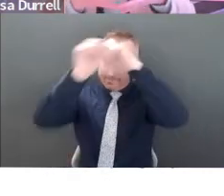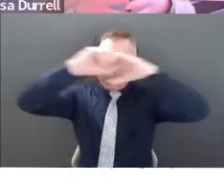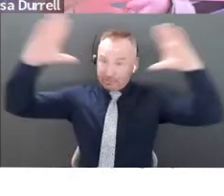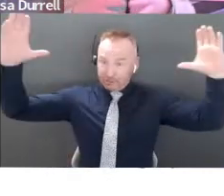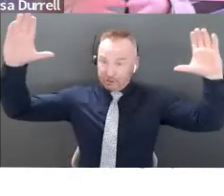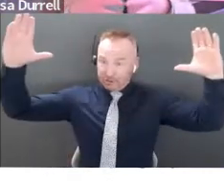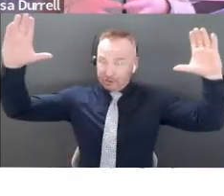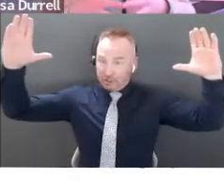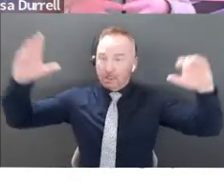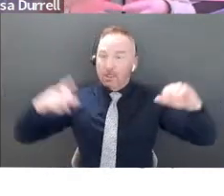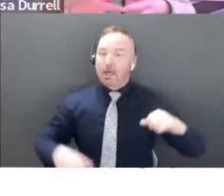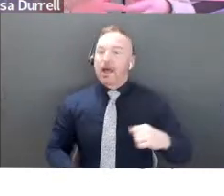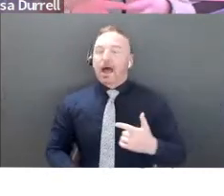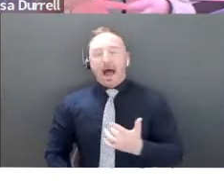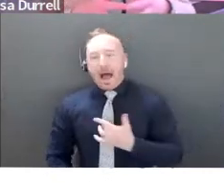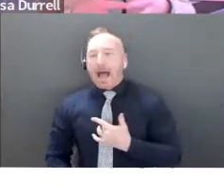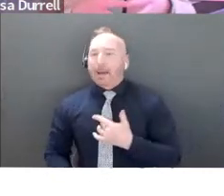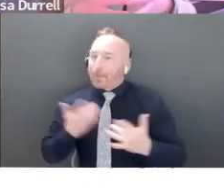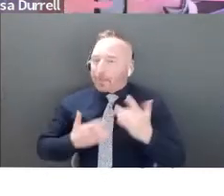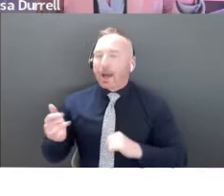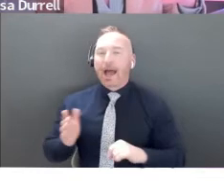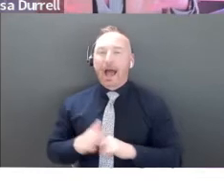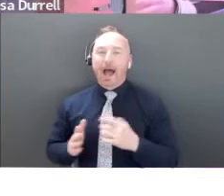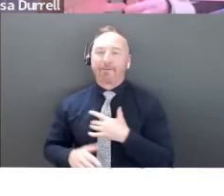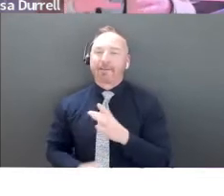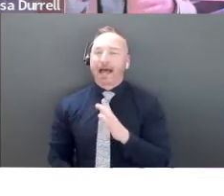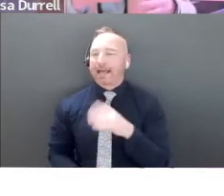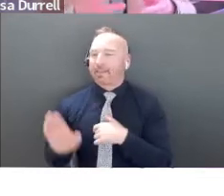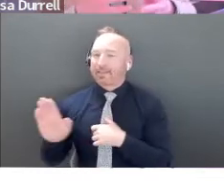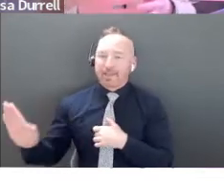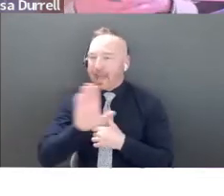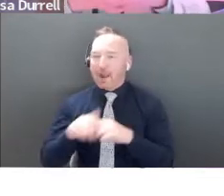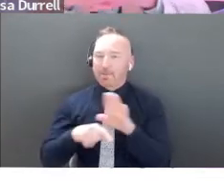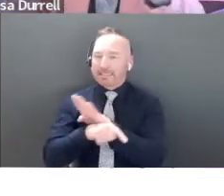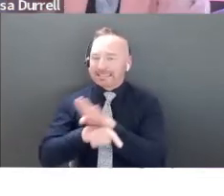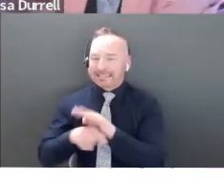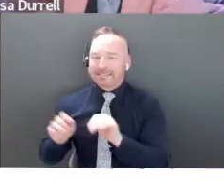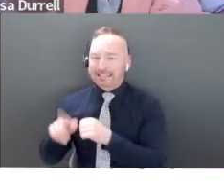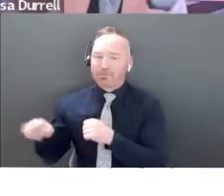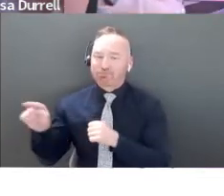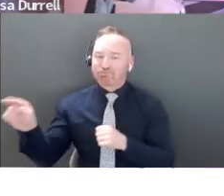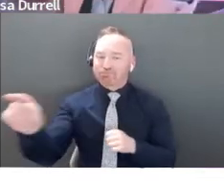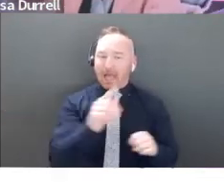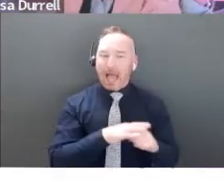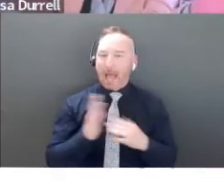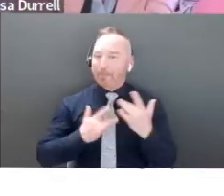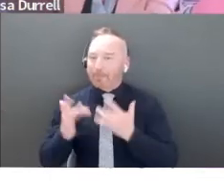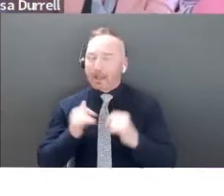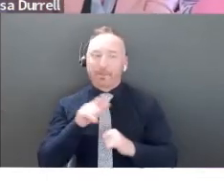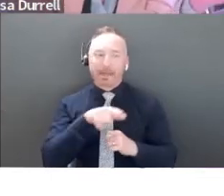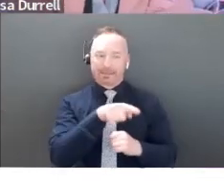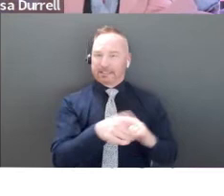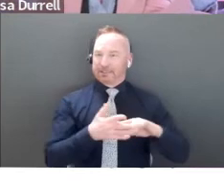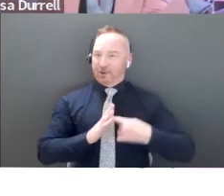get so excited about the entrepreneurs that have this big idea. So this, you know, we're starting here, but this is the, this is our bigger